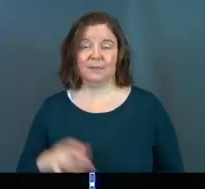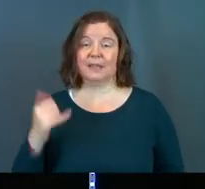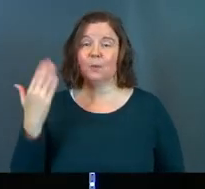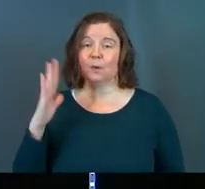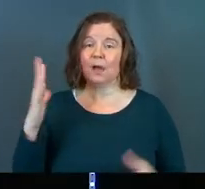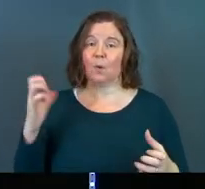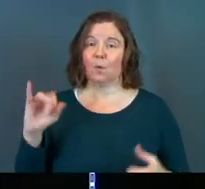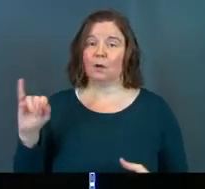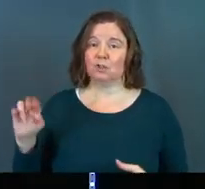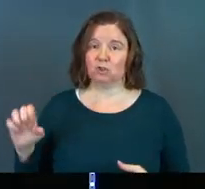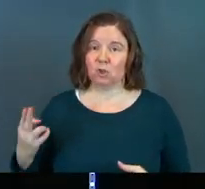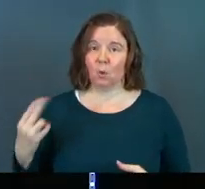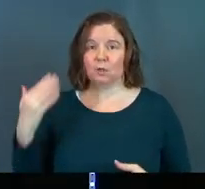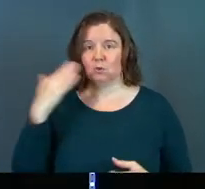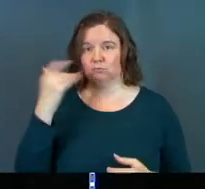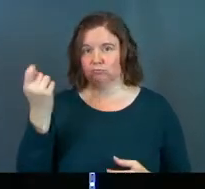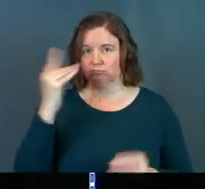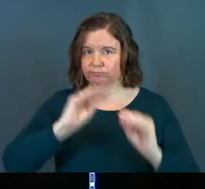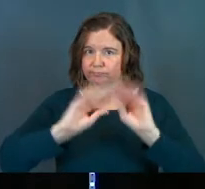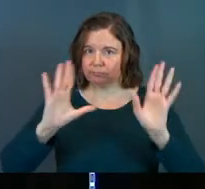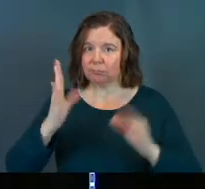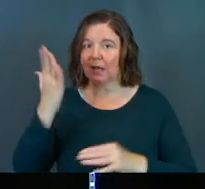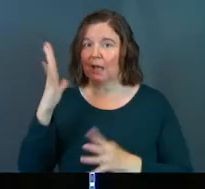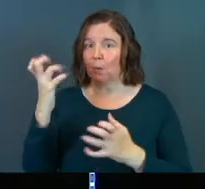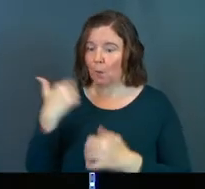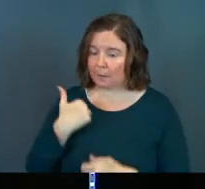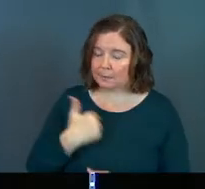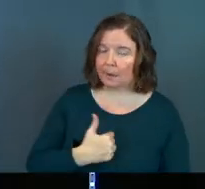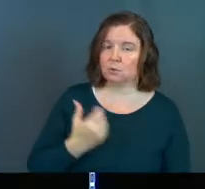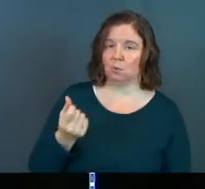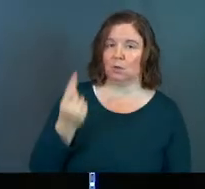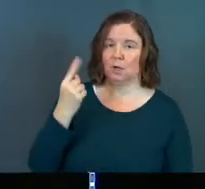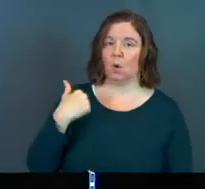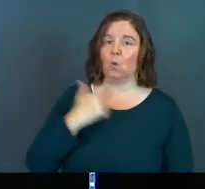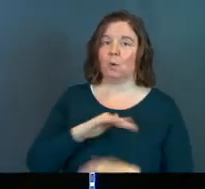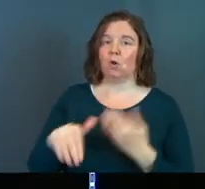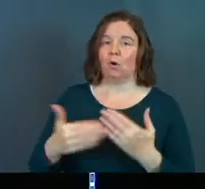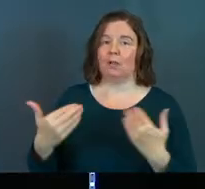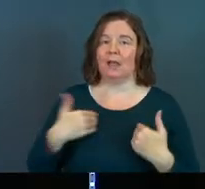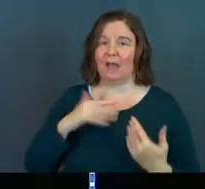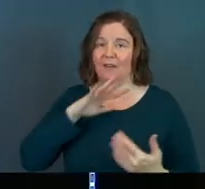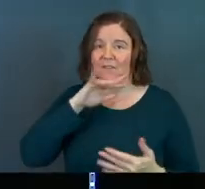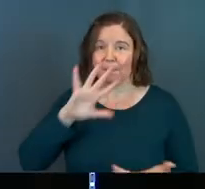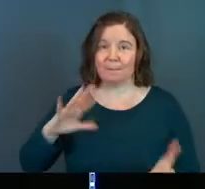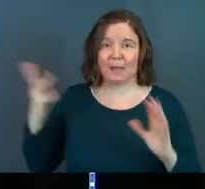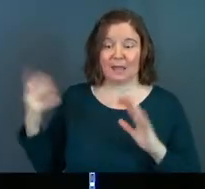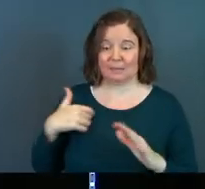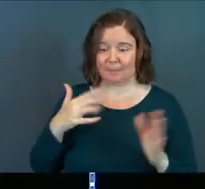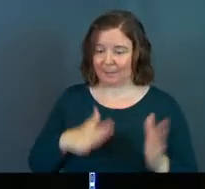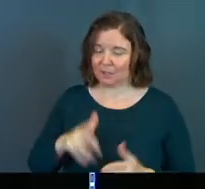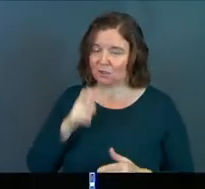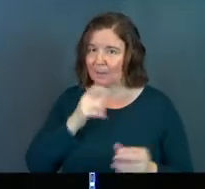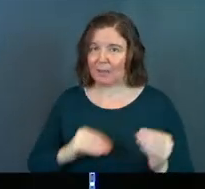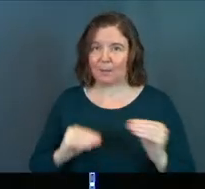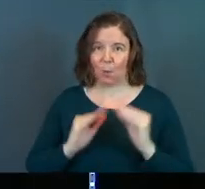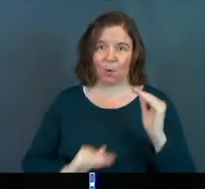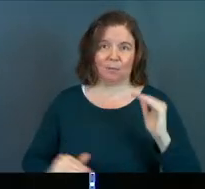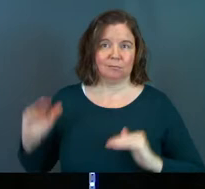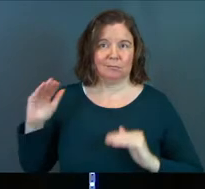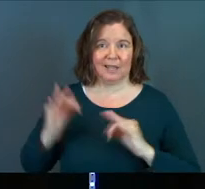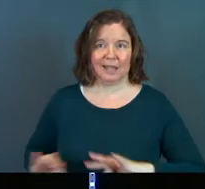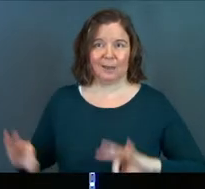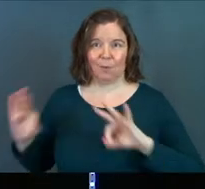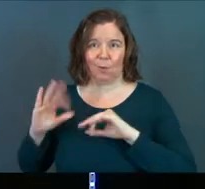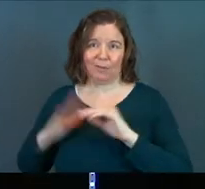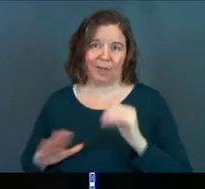That's what God wanted Jonah to know. That's what God wants us to know. We all have mess. My plan should not be more important than yours.